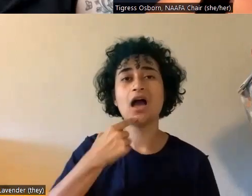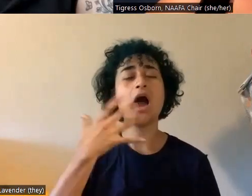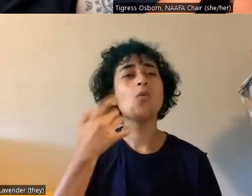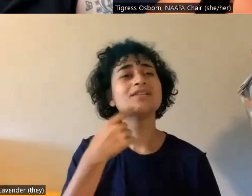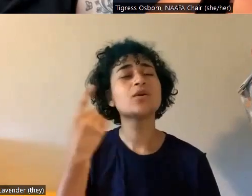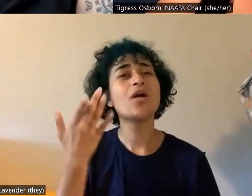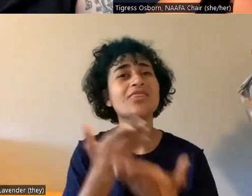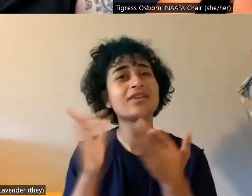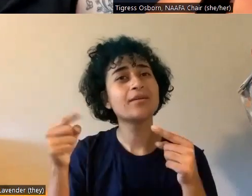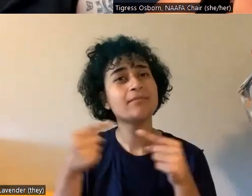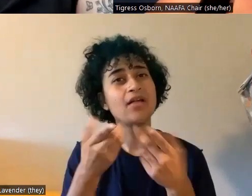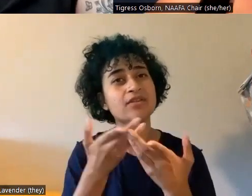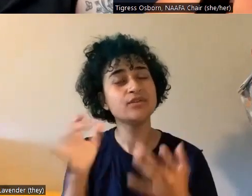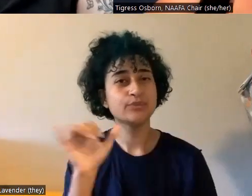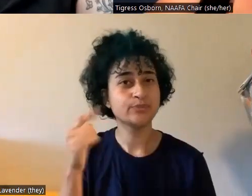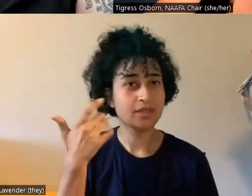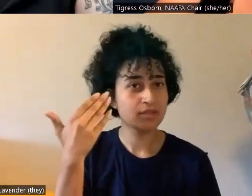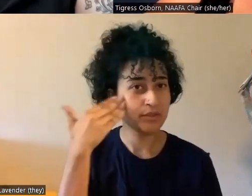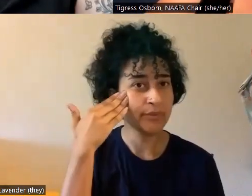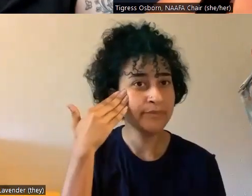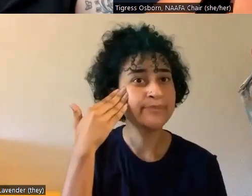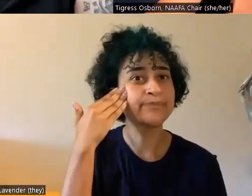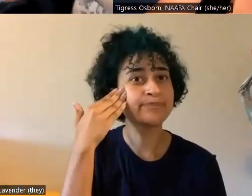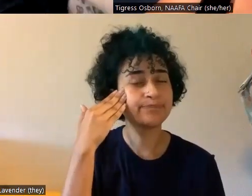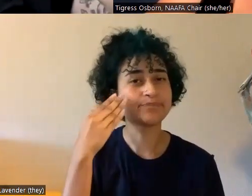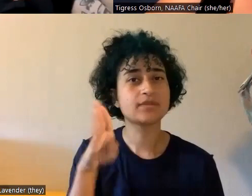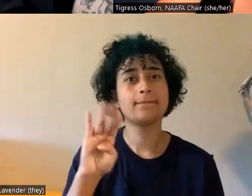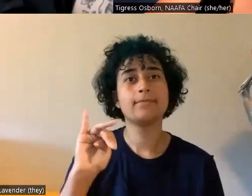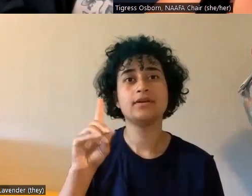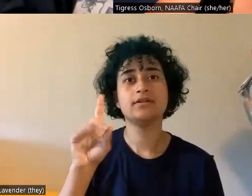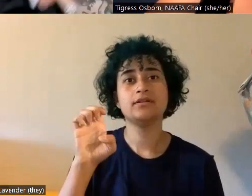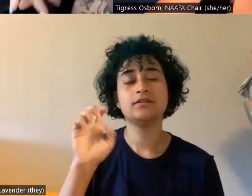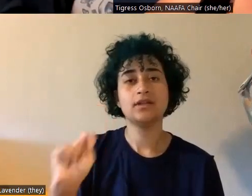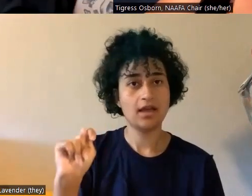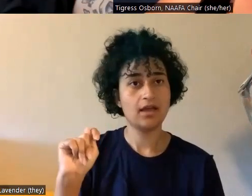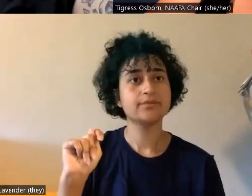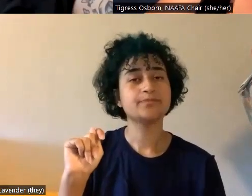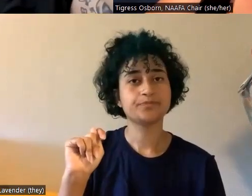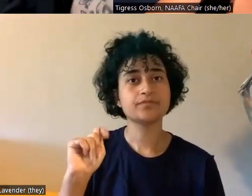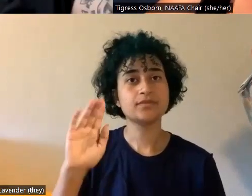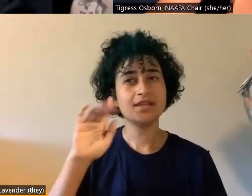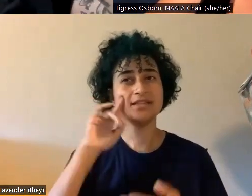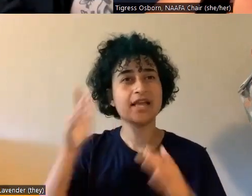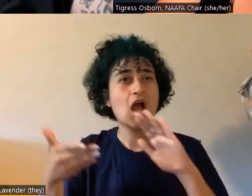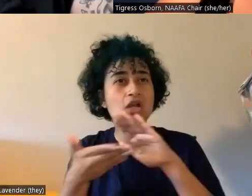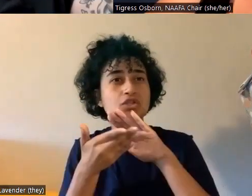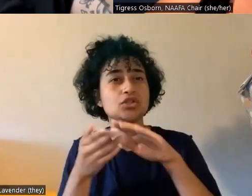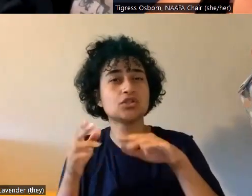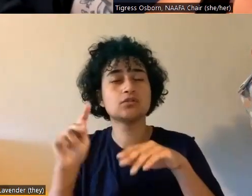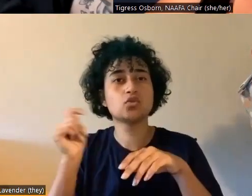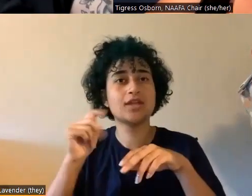um, you know, a bidet, it like fits under your toilet seat and sometimes there's a little bit of